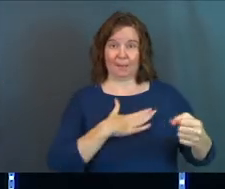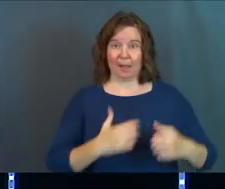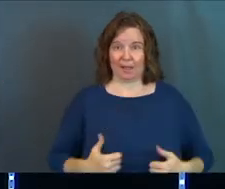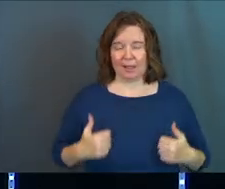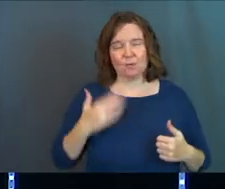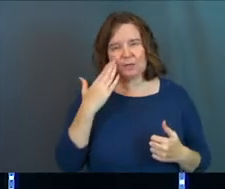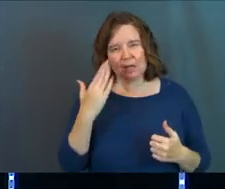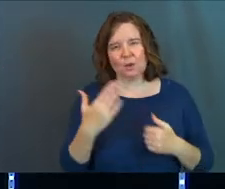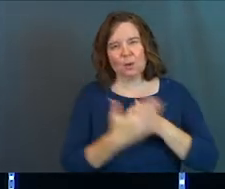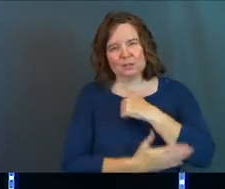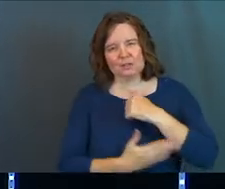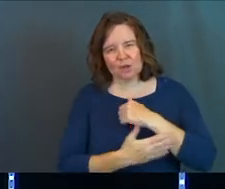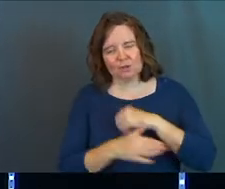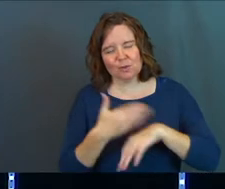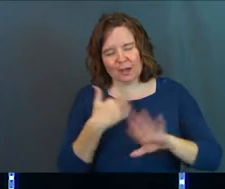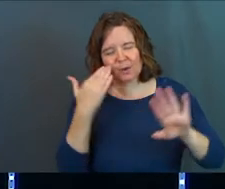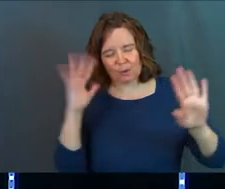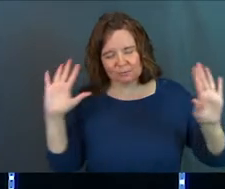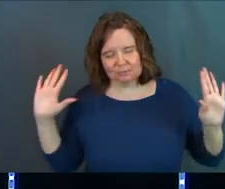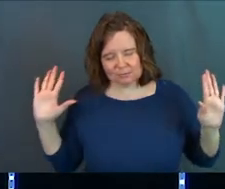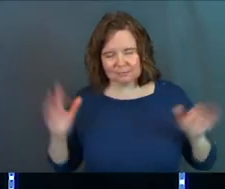which I know is a country song. I know.